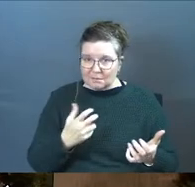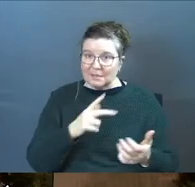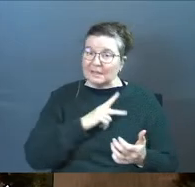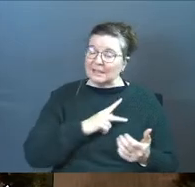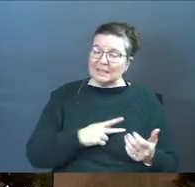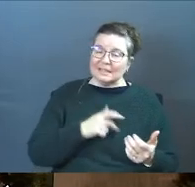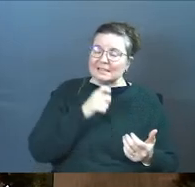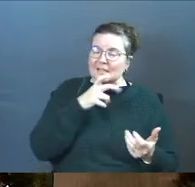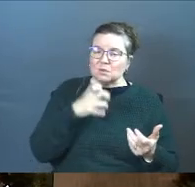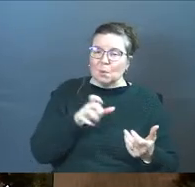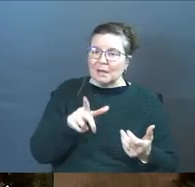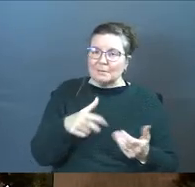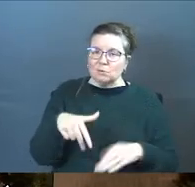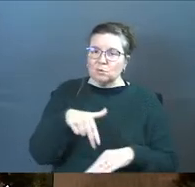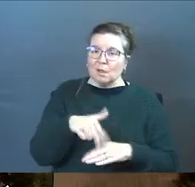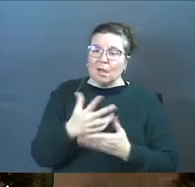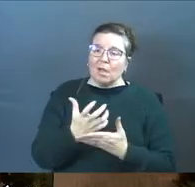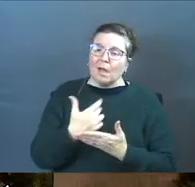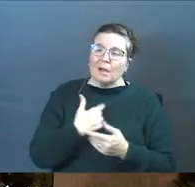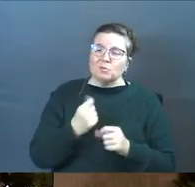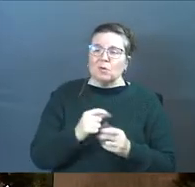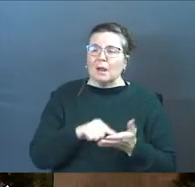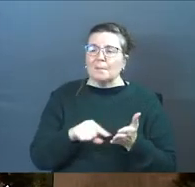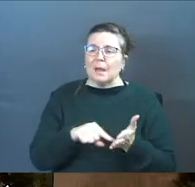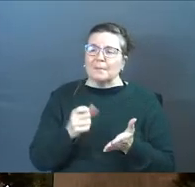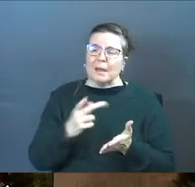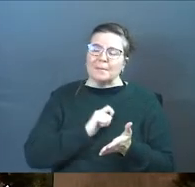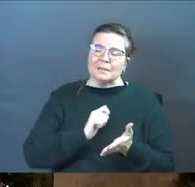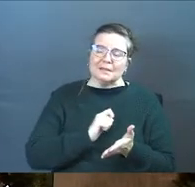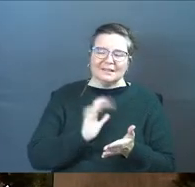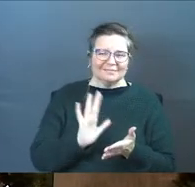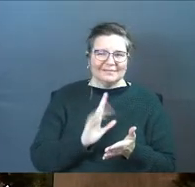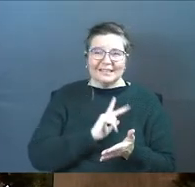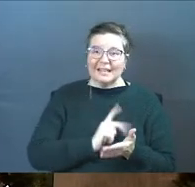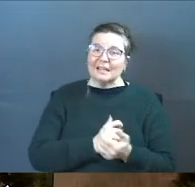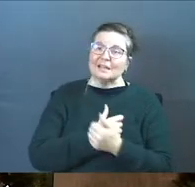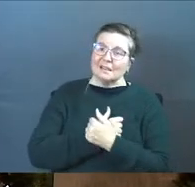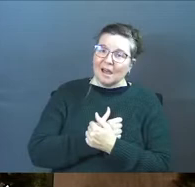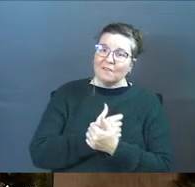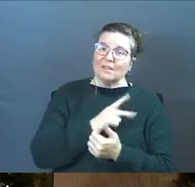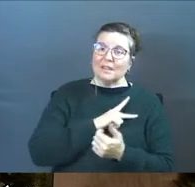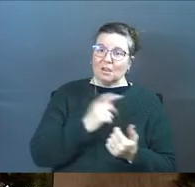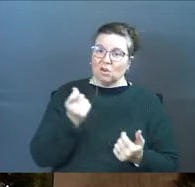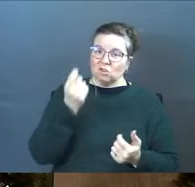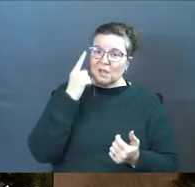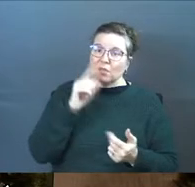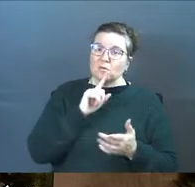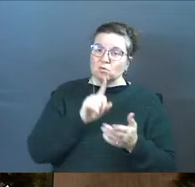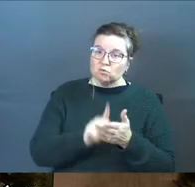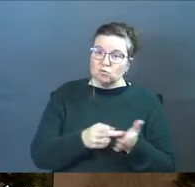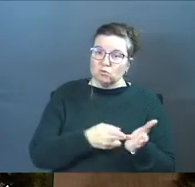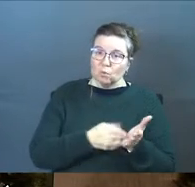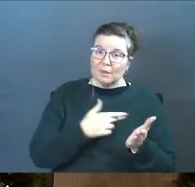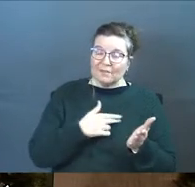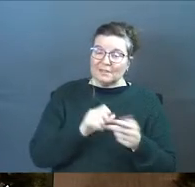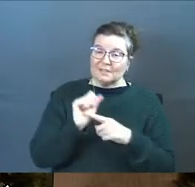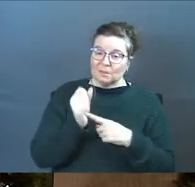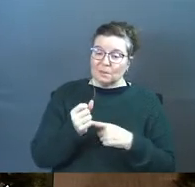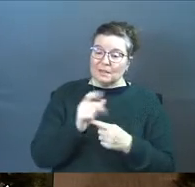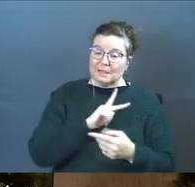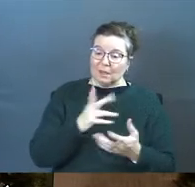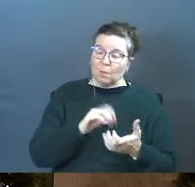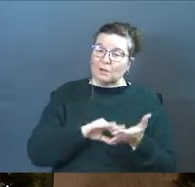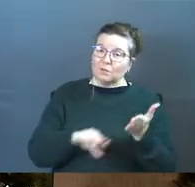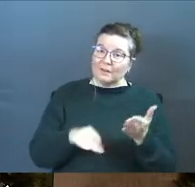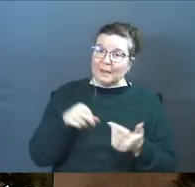The king doesn't want him to stand there and say, I'm going to try and pay this back myself. The king is loving, and the king understands the truth of the situation. The king